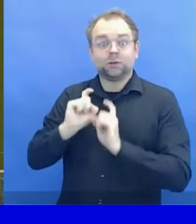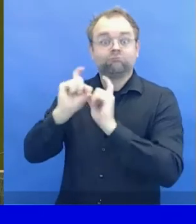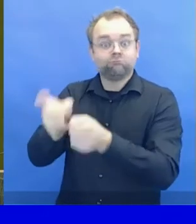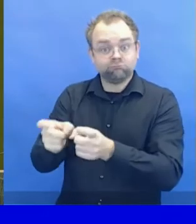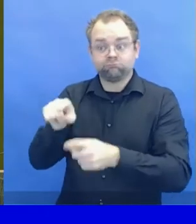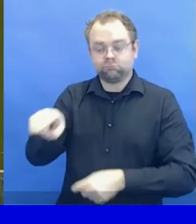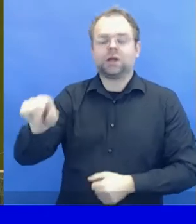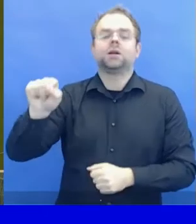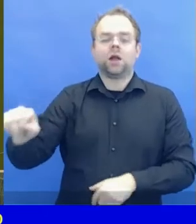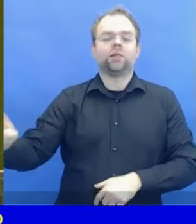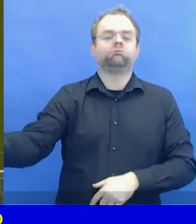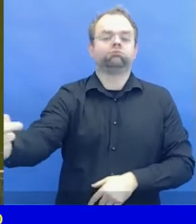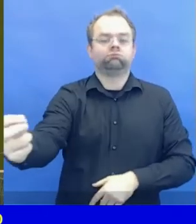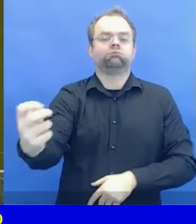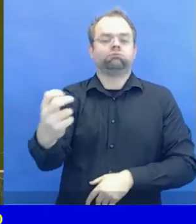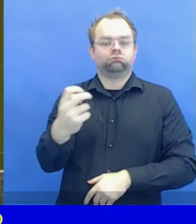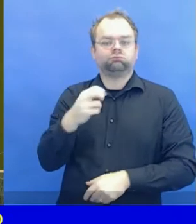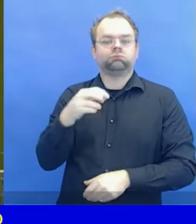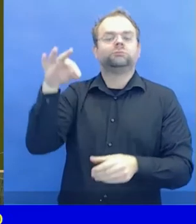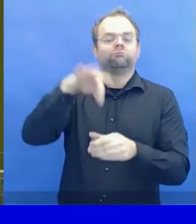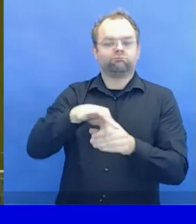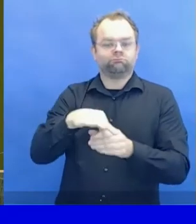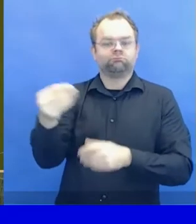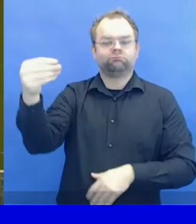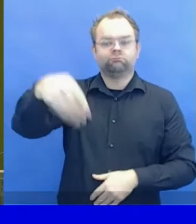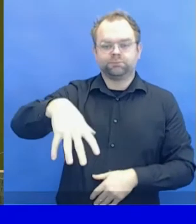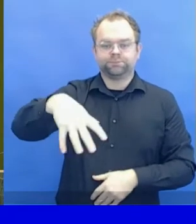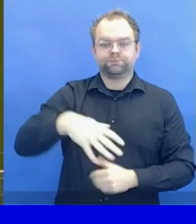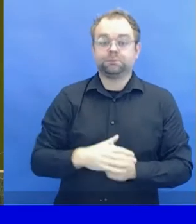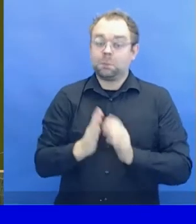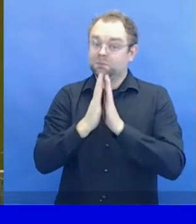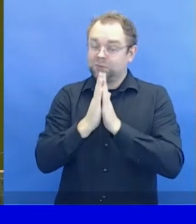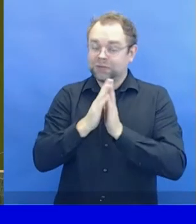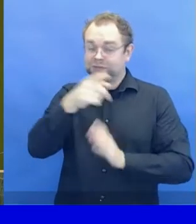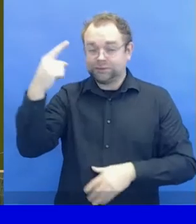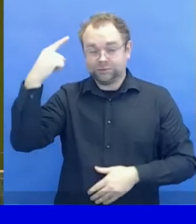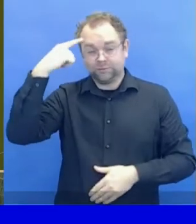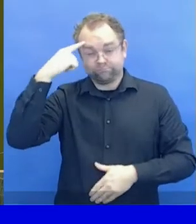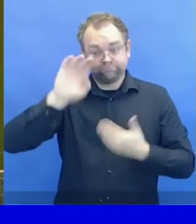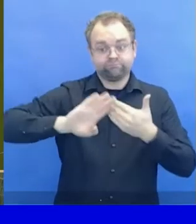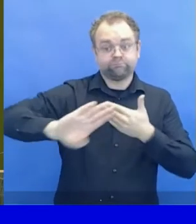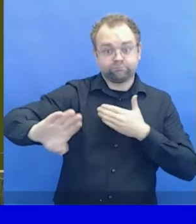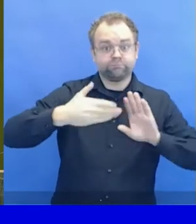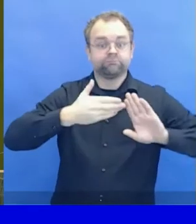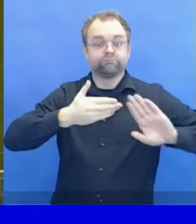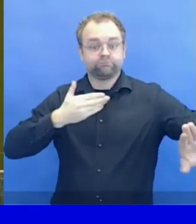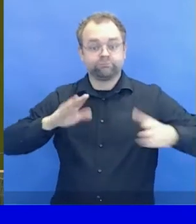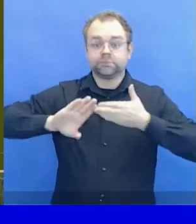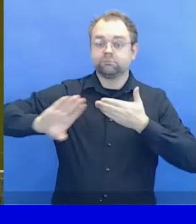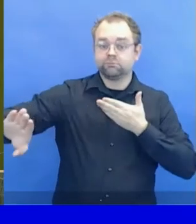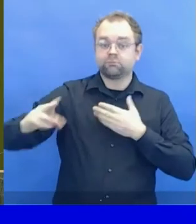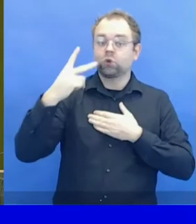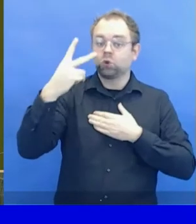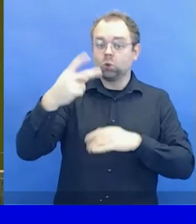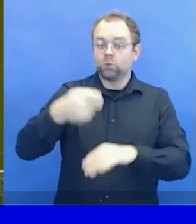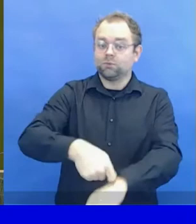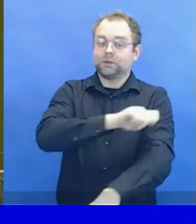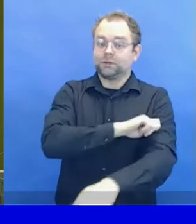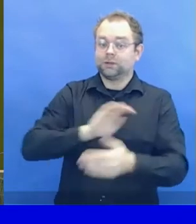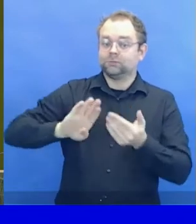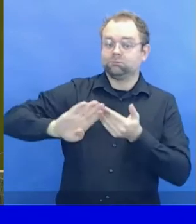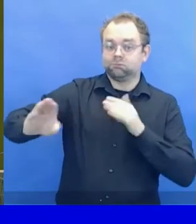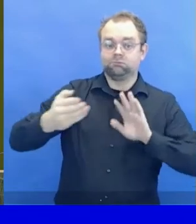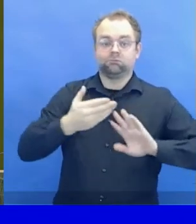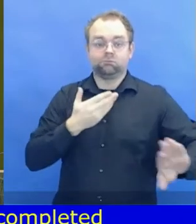only when the previous representative has completed casting their ballot. This will continue until the last representative